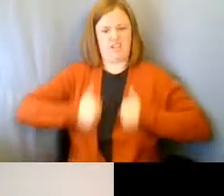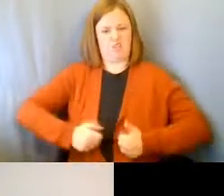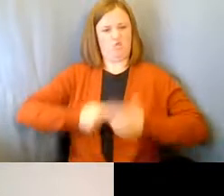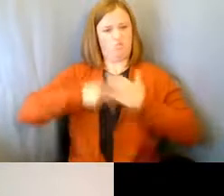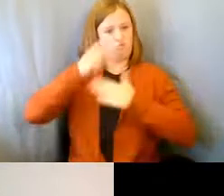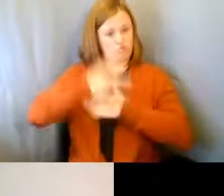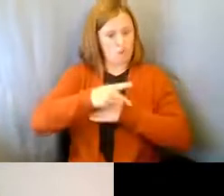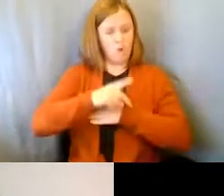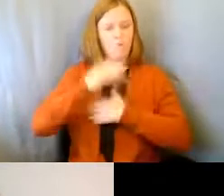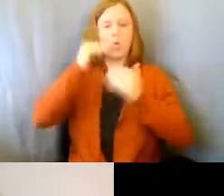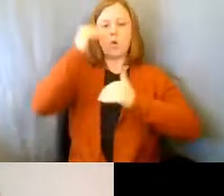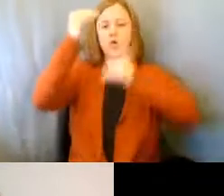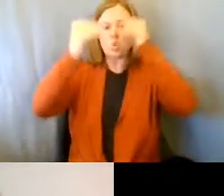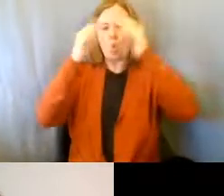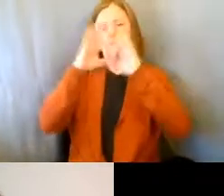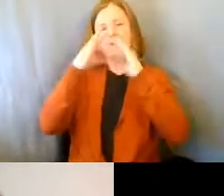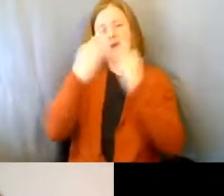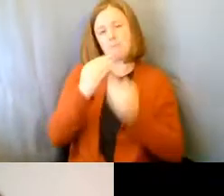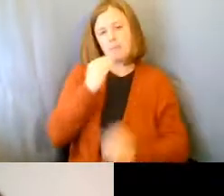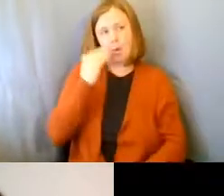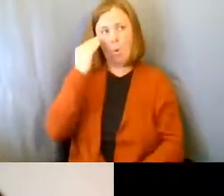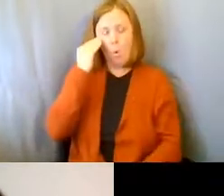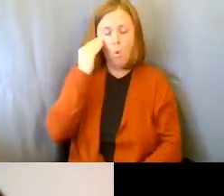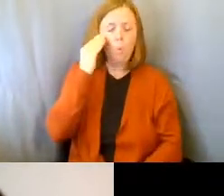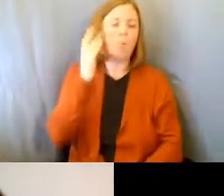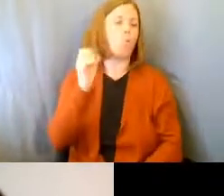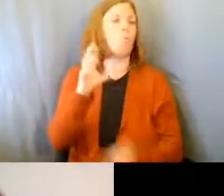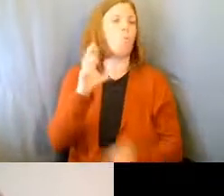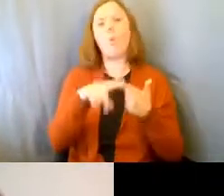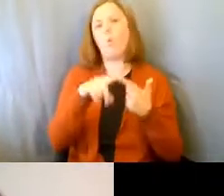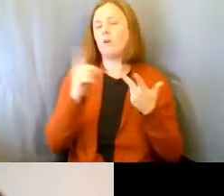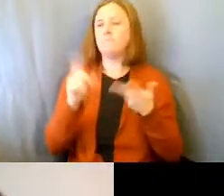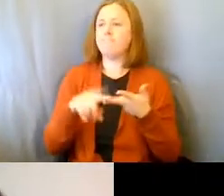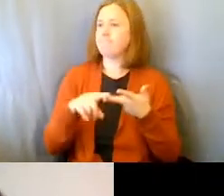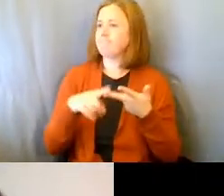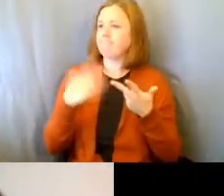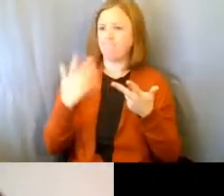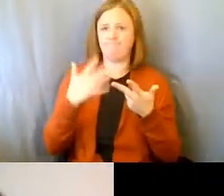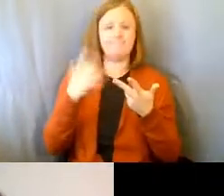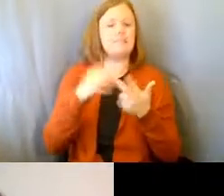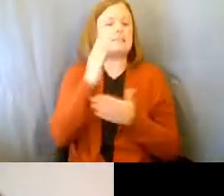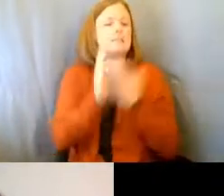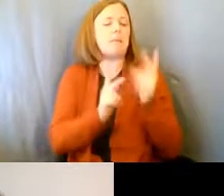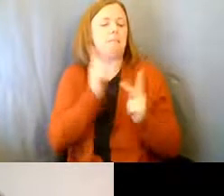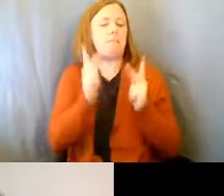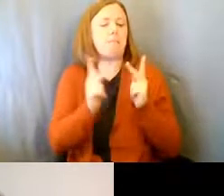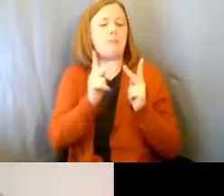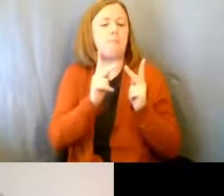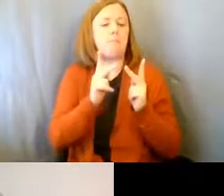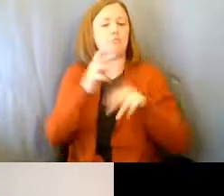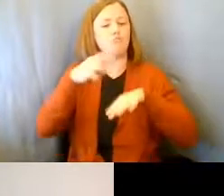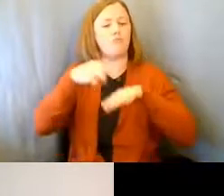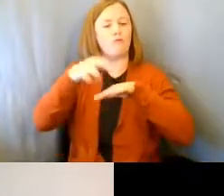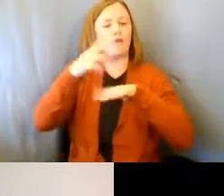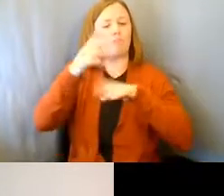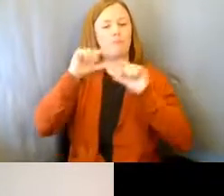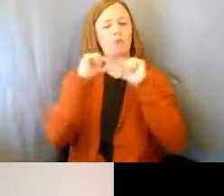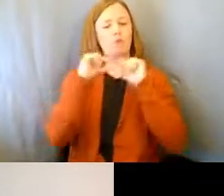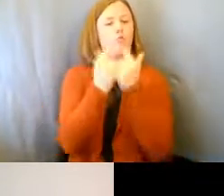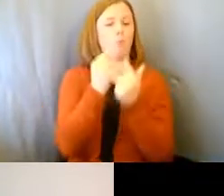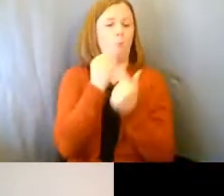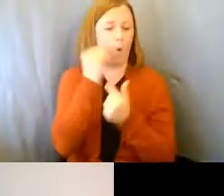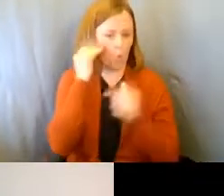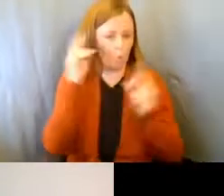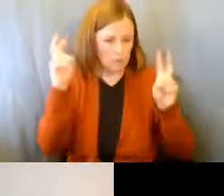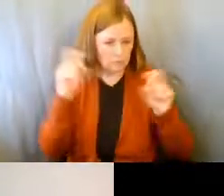or an adult family home, or some people refer to it as a group home.